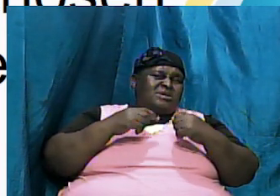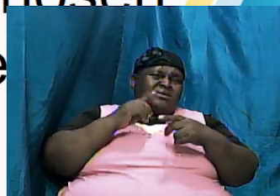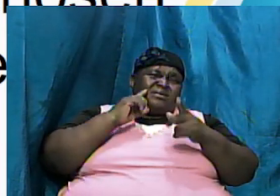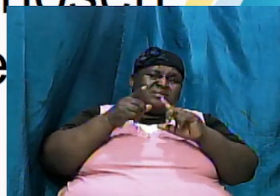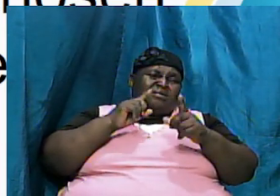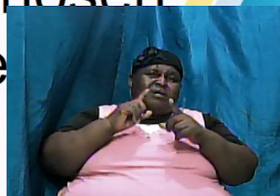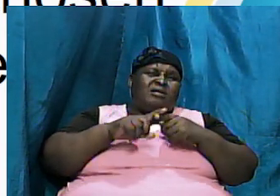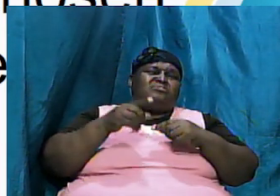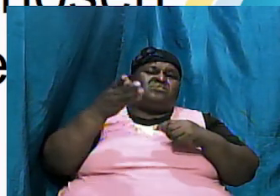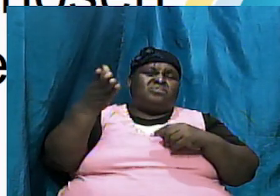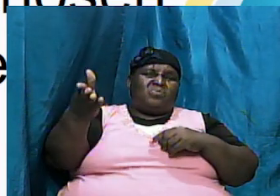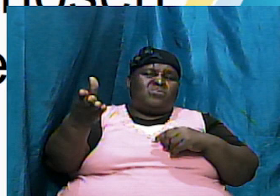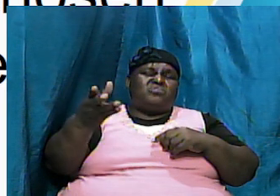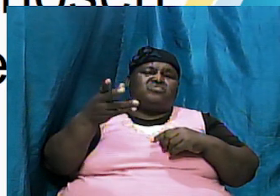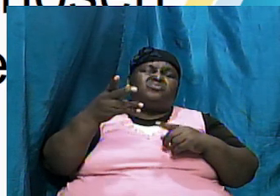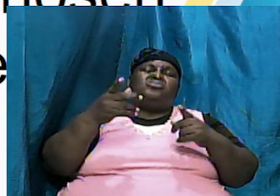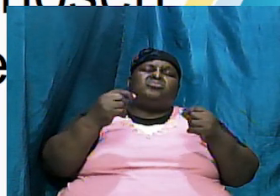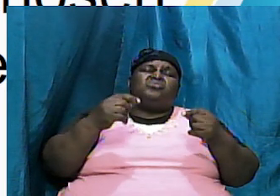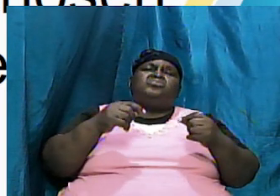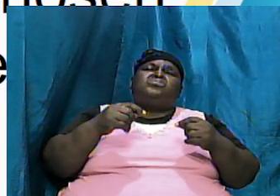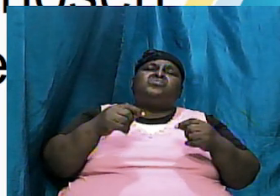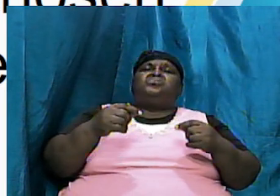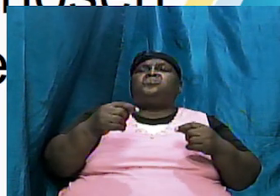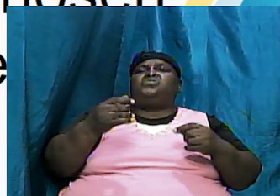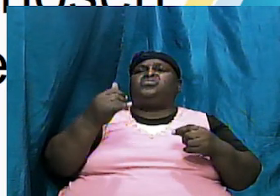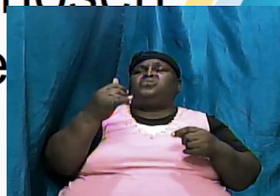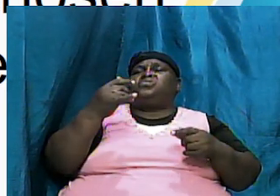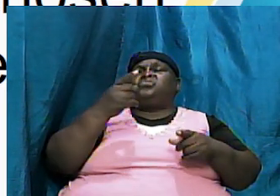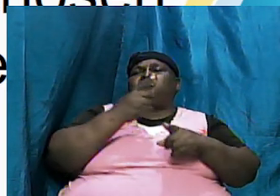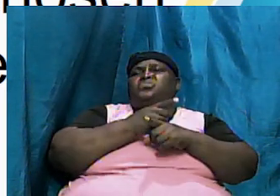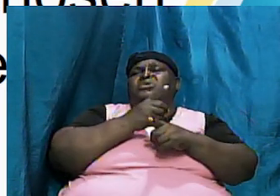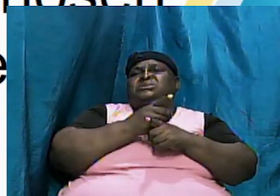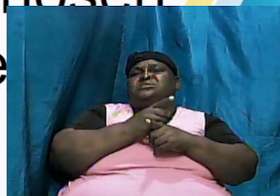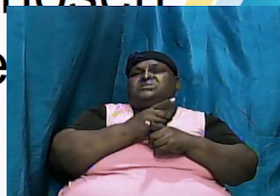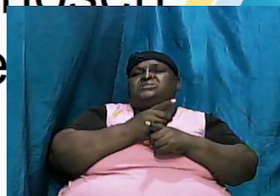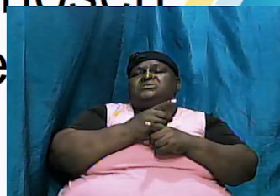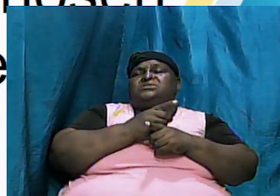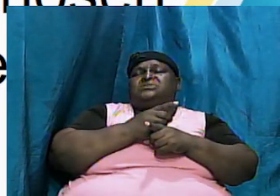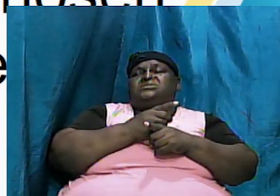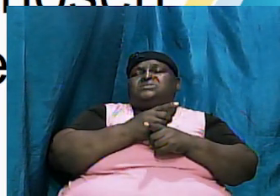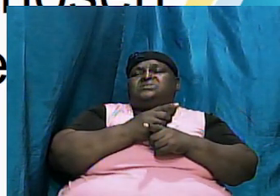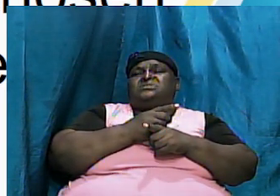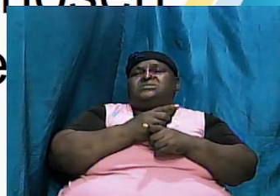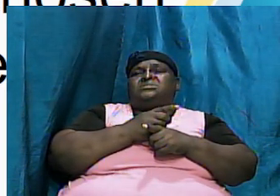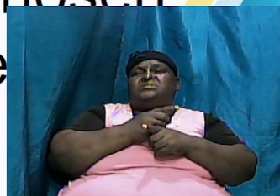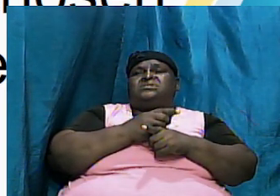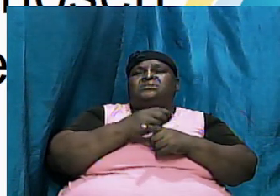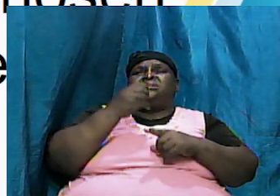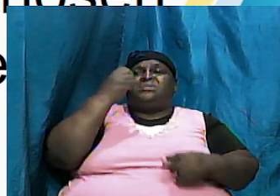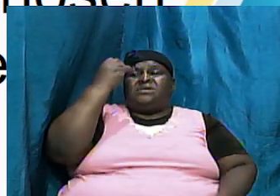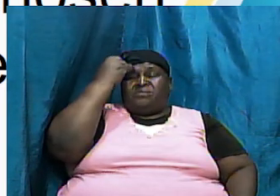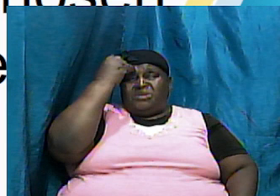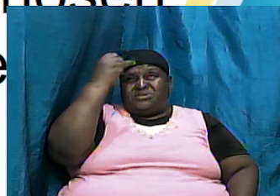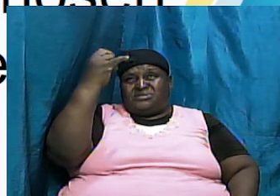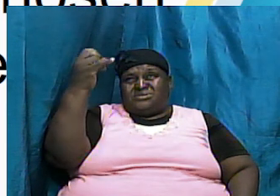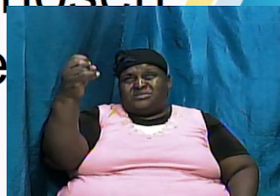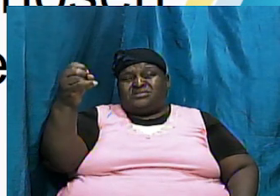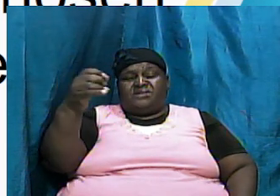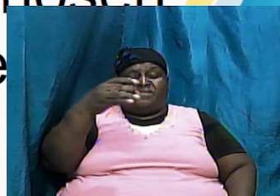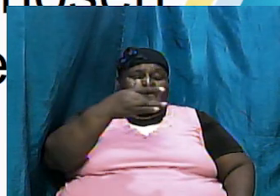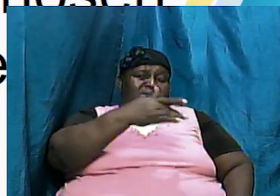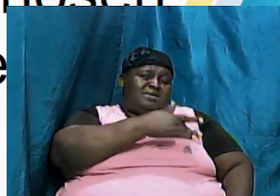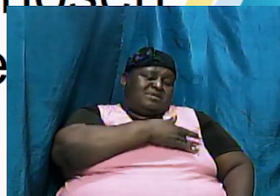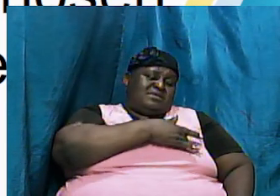those descendants of Seth and before you know it the imagination of the heart of men